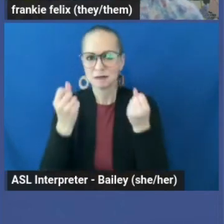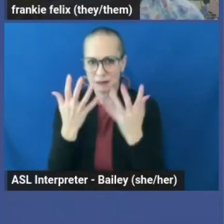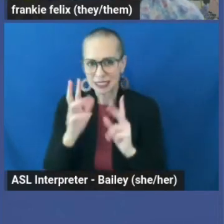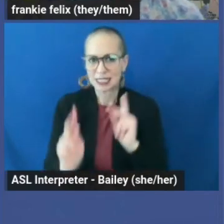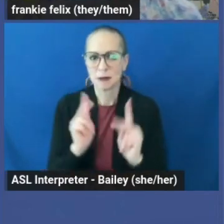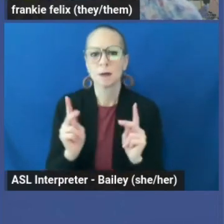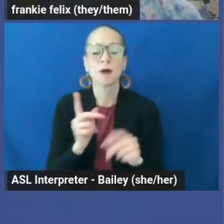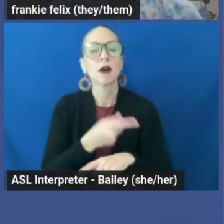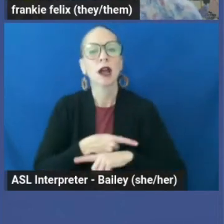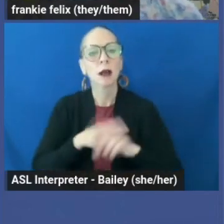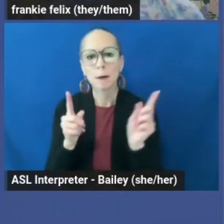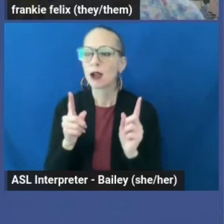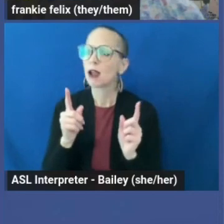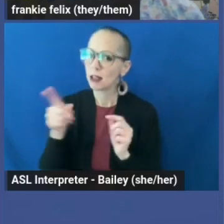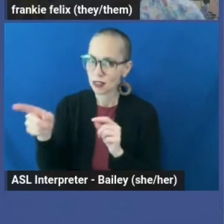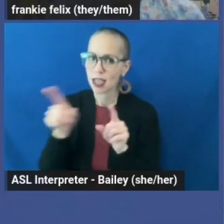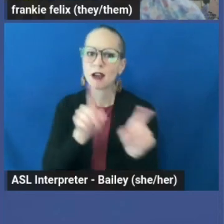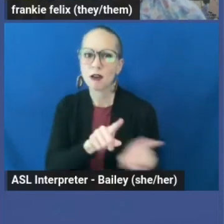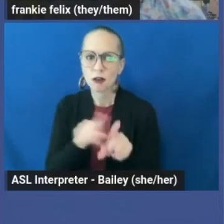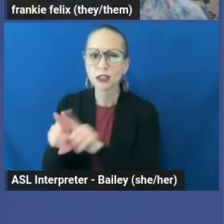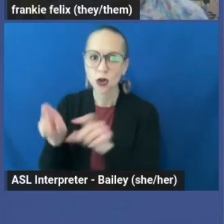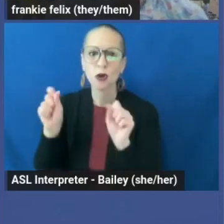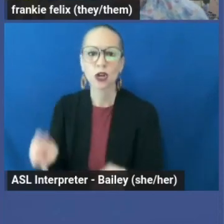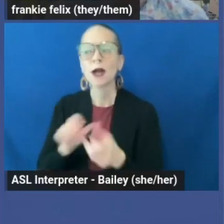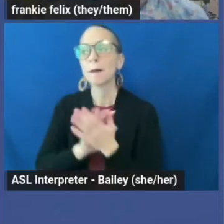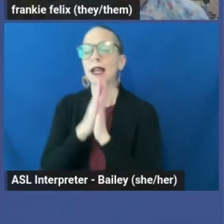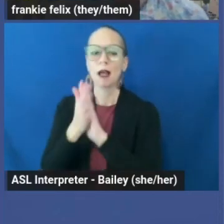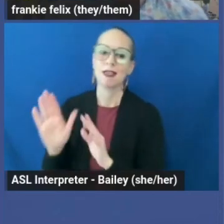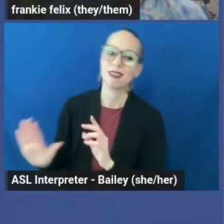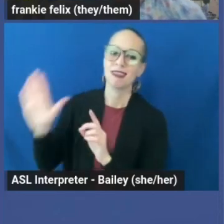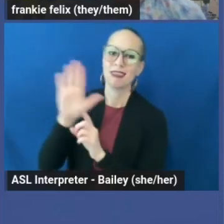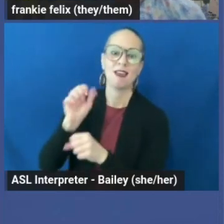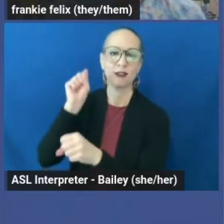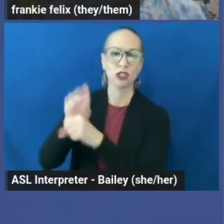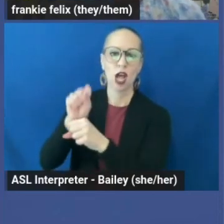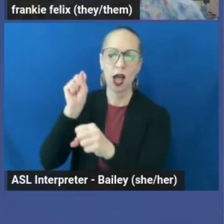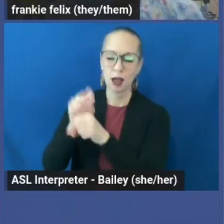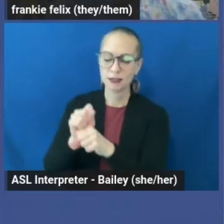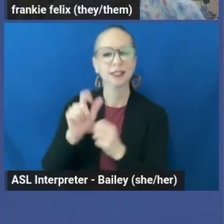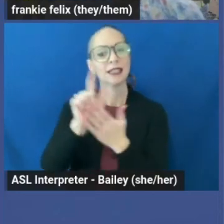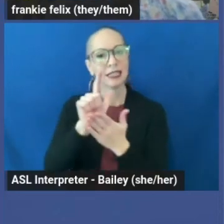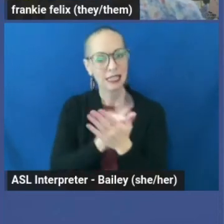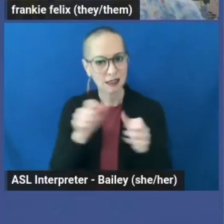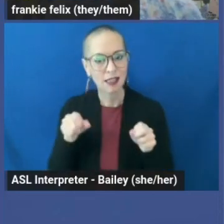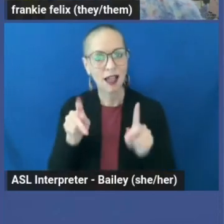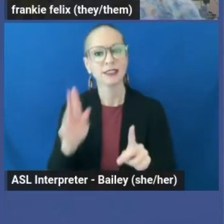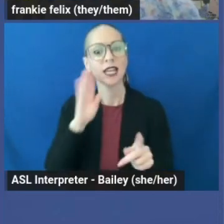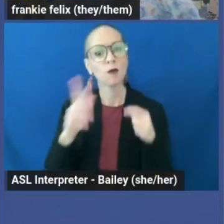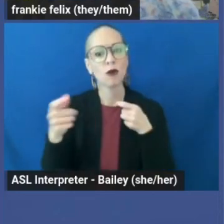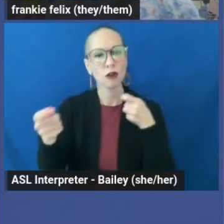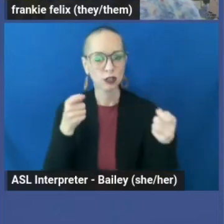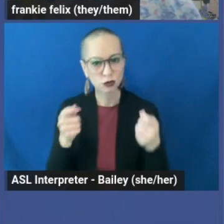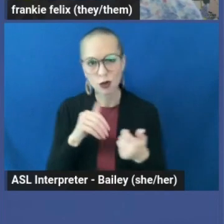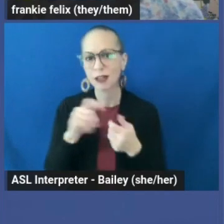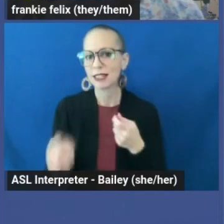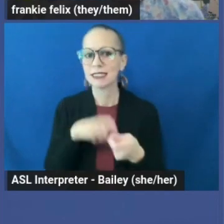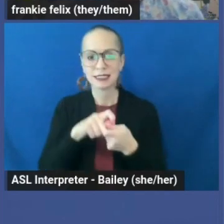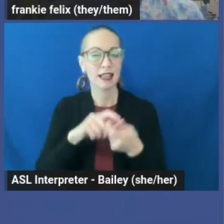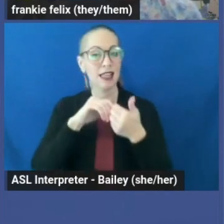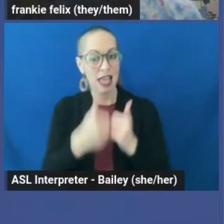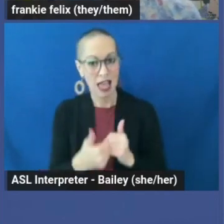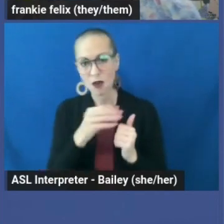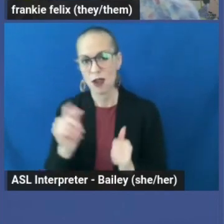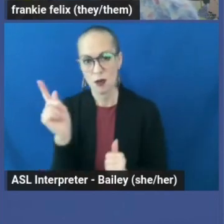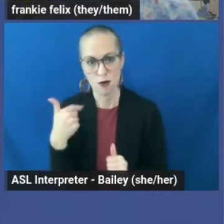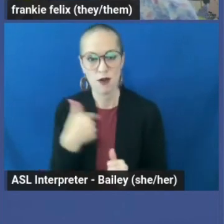it would own us by turning sex work into another one of their jobs by legalizing it in ways that control exactly how and where we